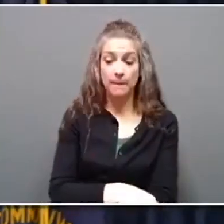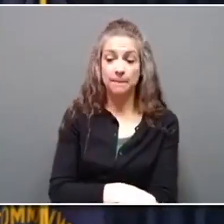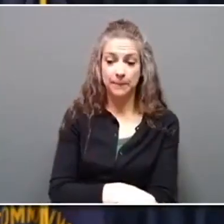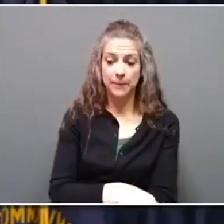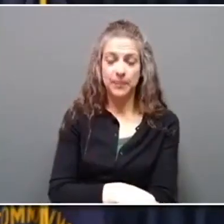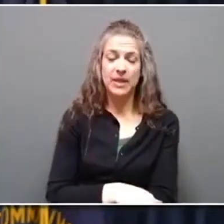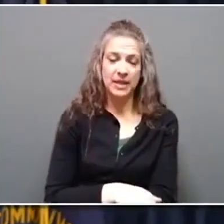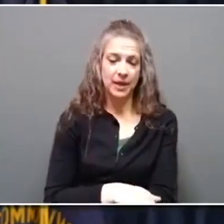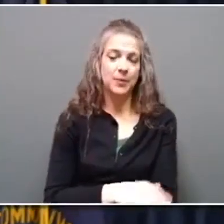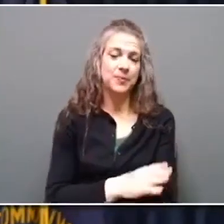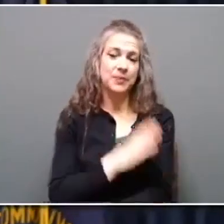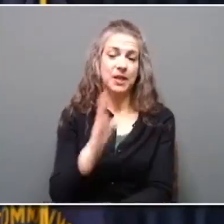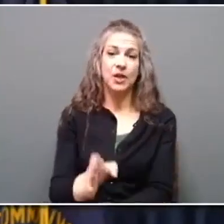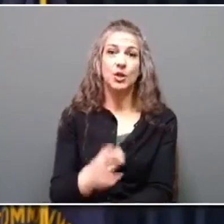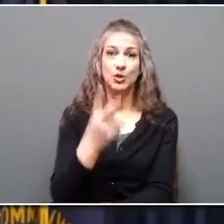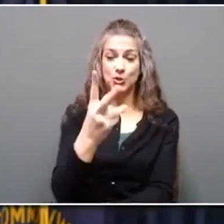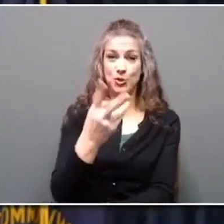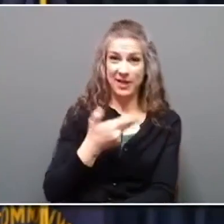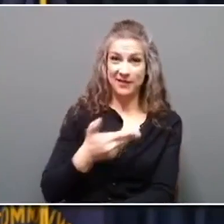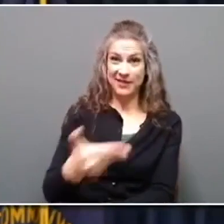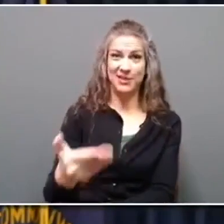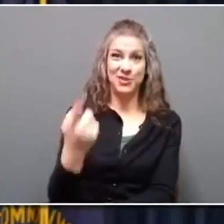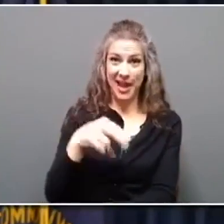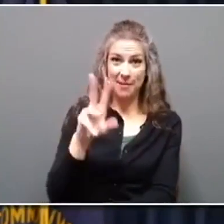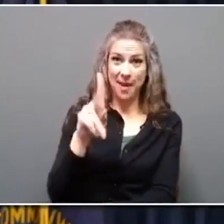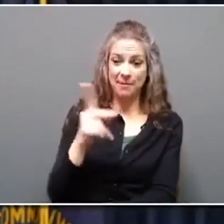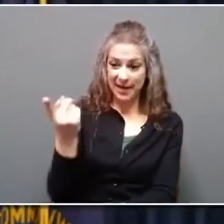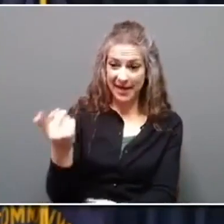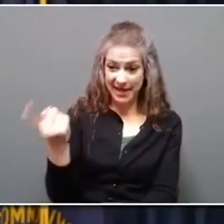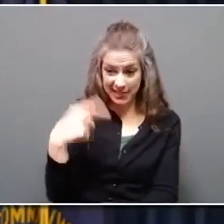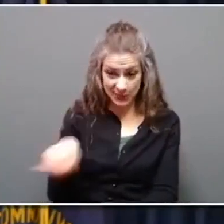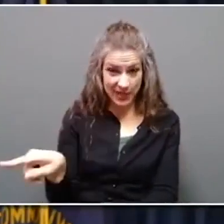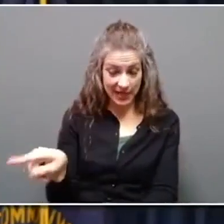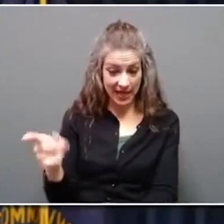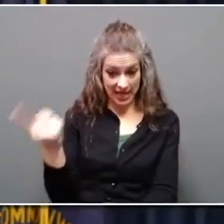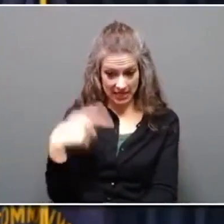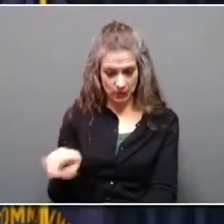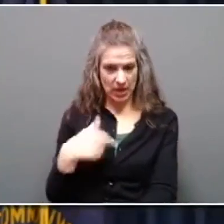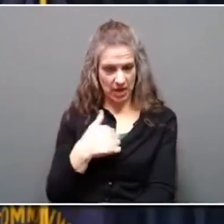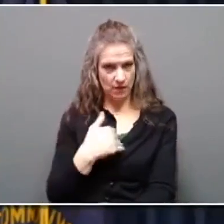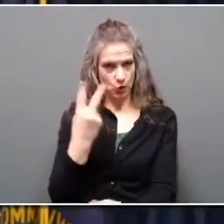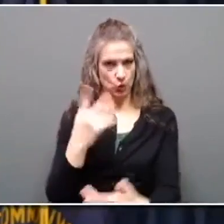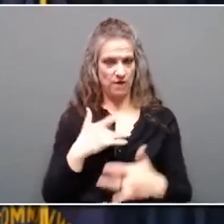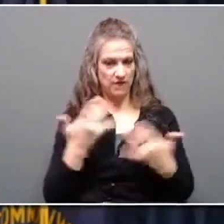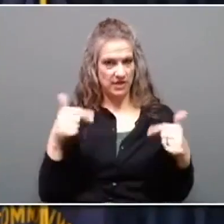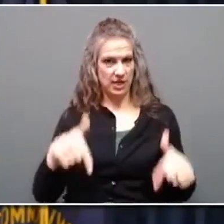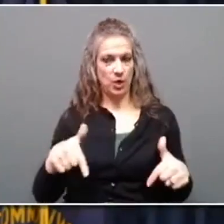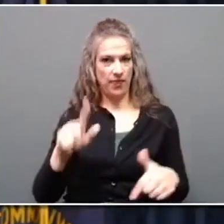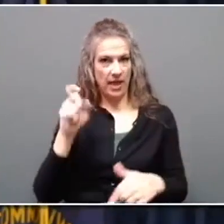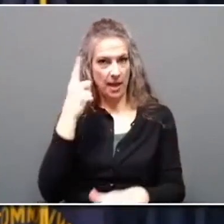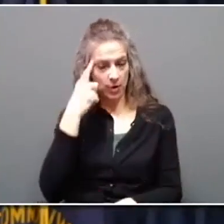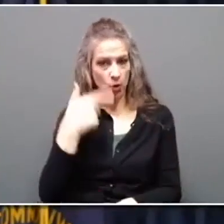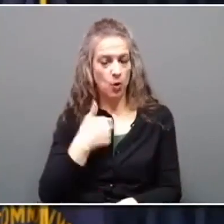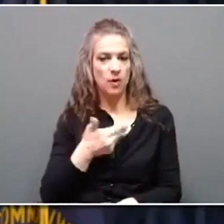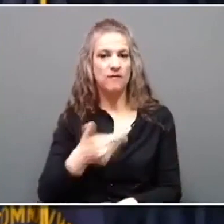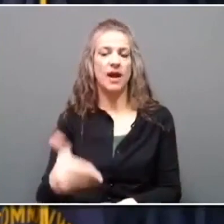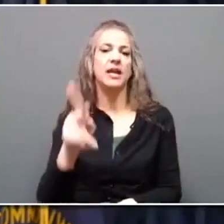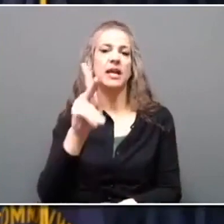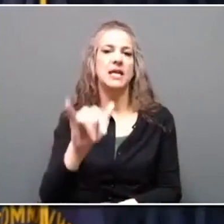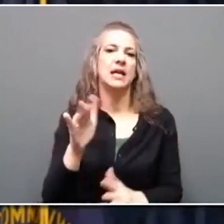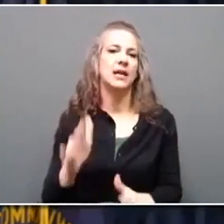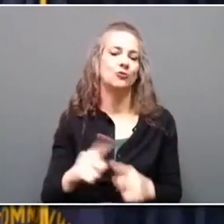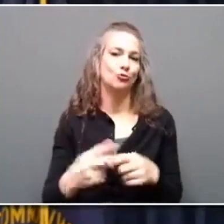invitations coming up this next week. Next week, we have two events here at the Capitol we want to invite Kentuckians to join.